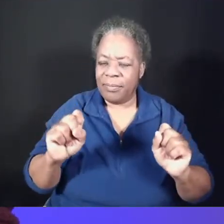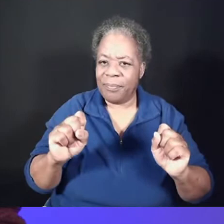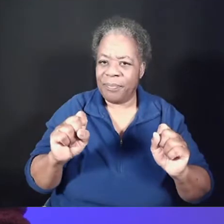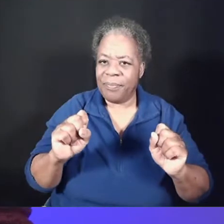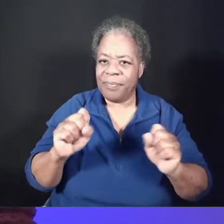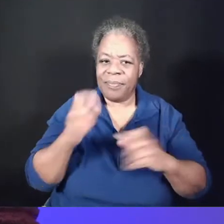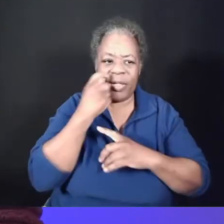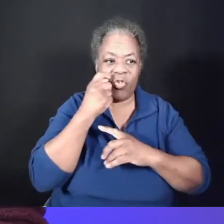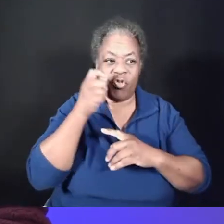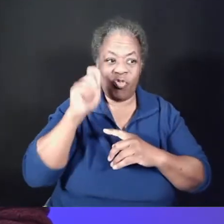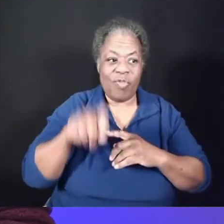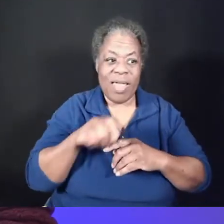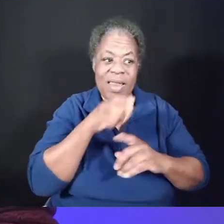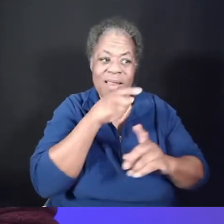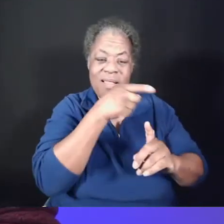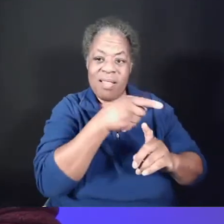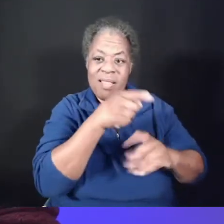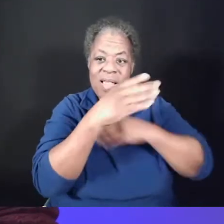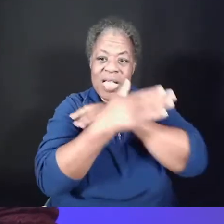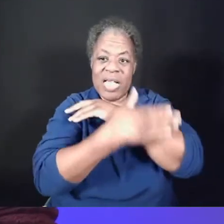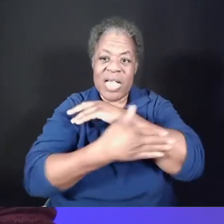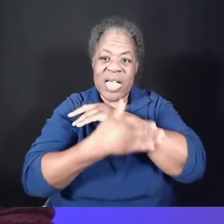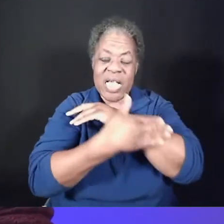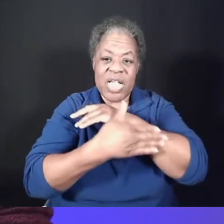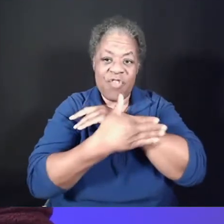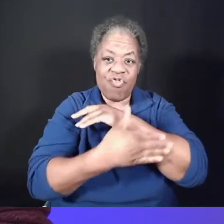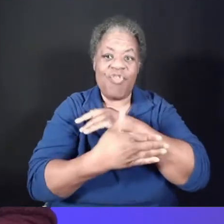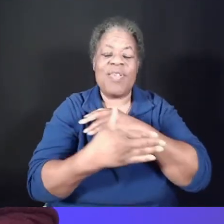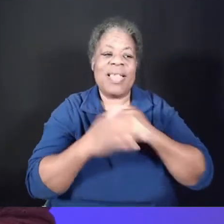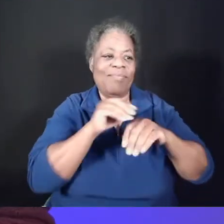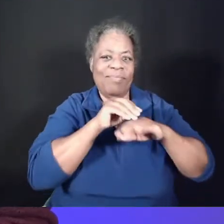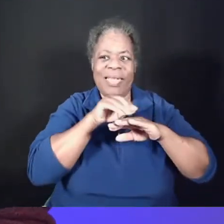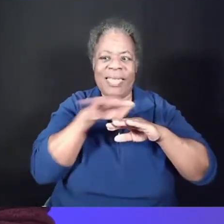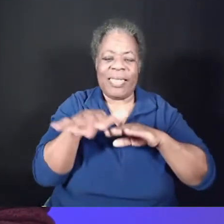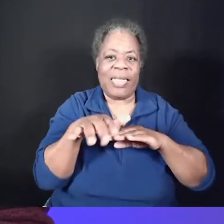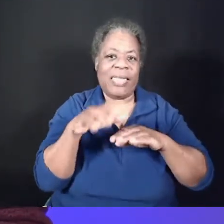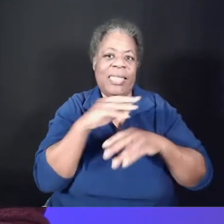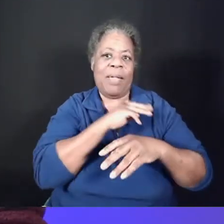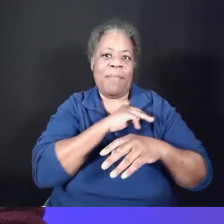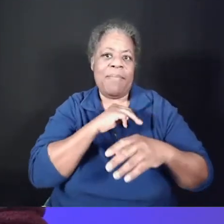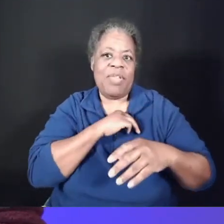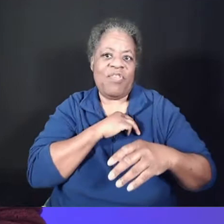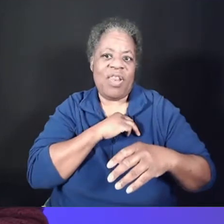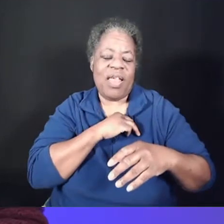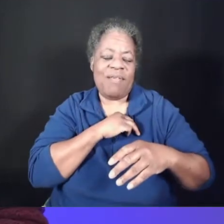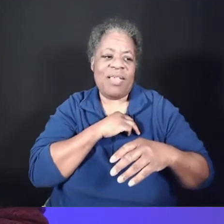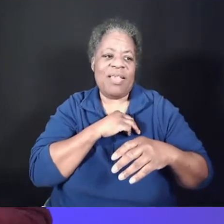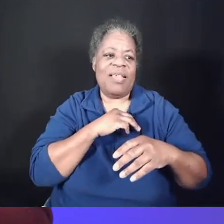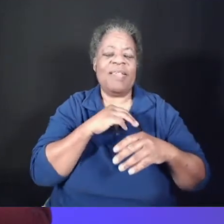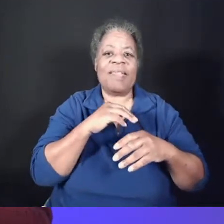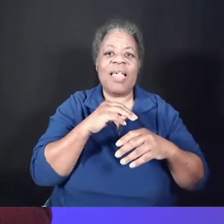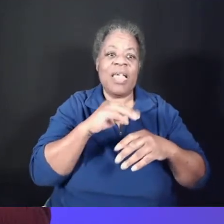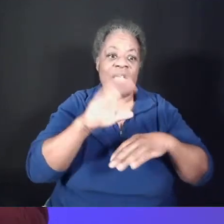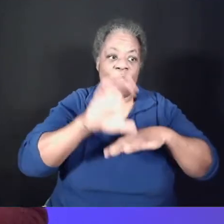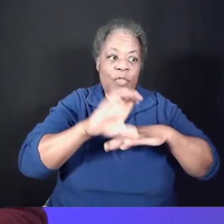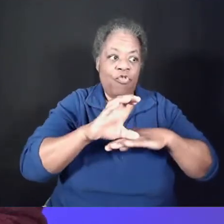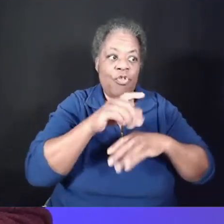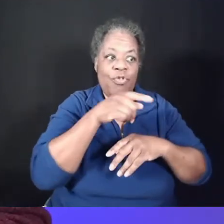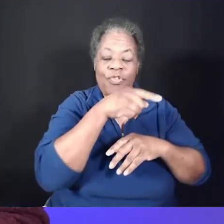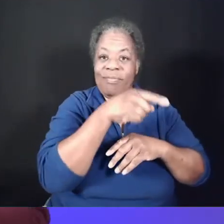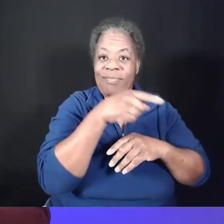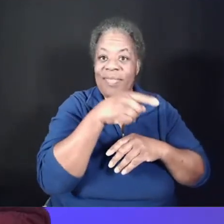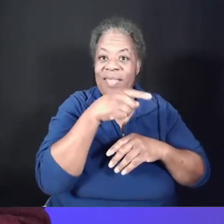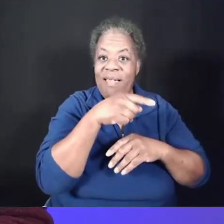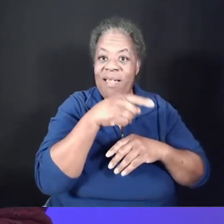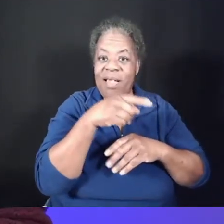main missionary-sending country in Eastern Europe and Central Asia. In Europe, the Ukrainian church is perhaps the